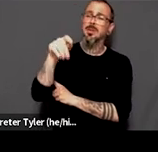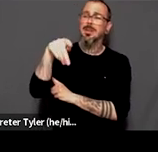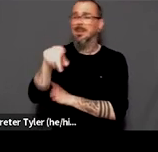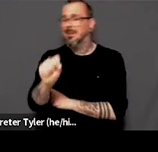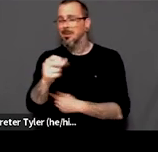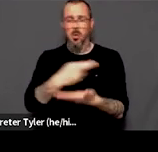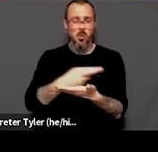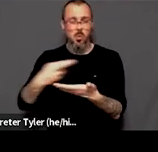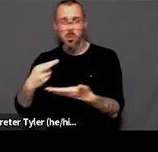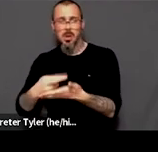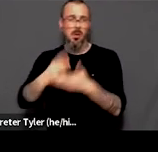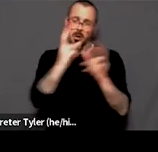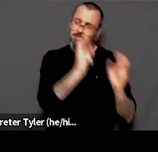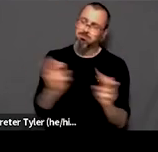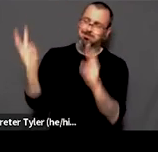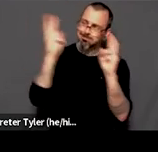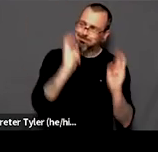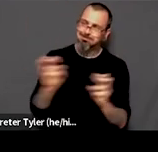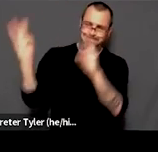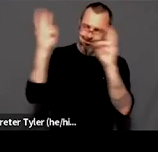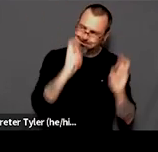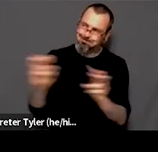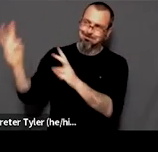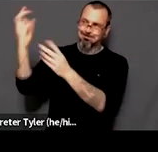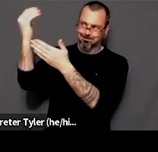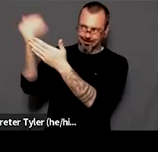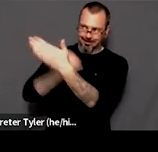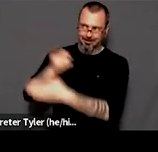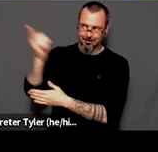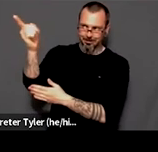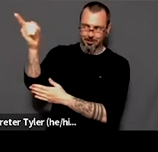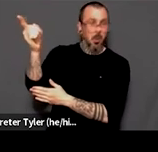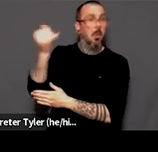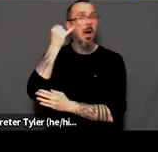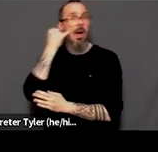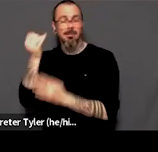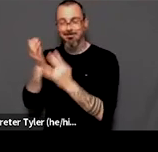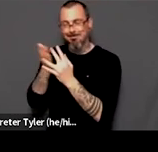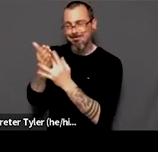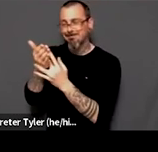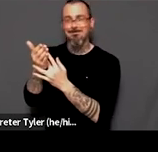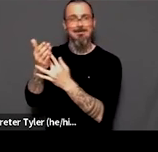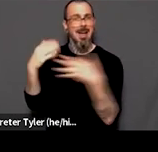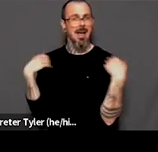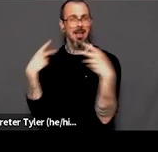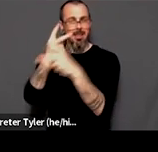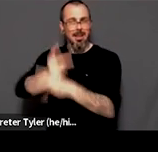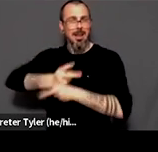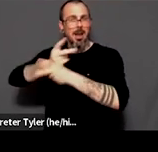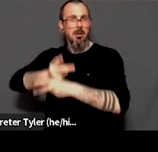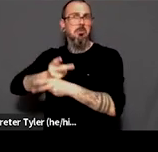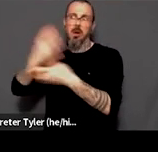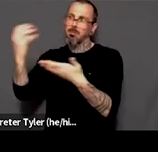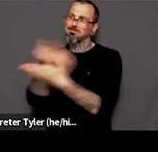healthcare in Nova Scotia. The purpose of this document is really to facilitate knowledge transfer and create stronger